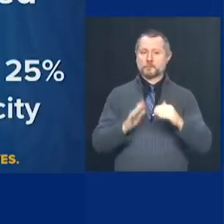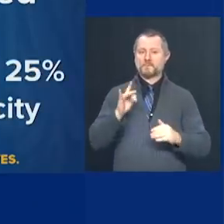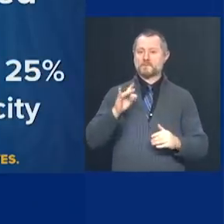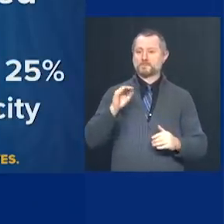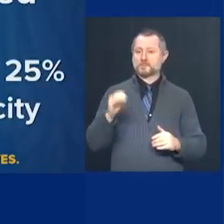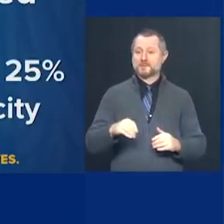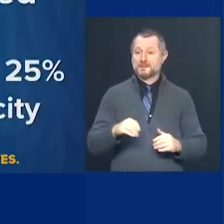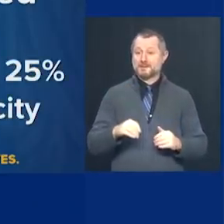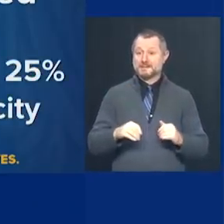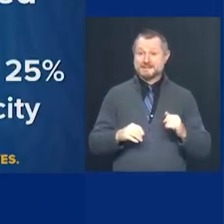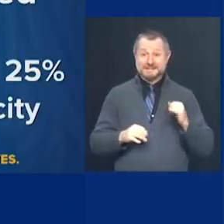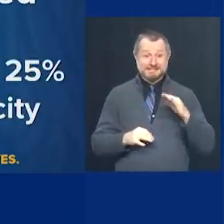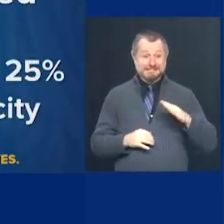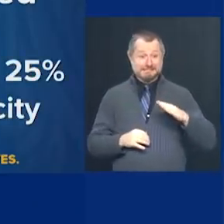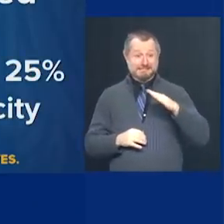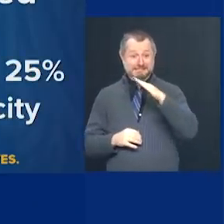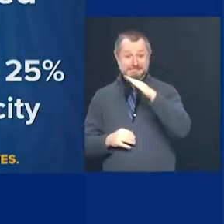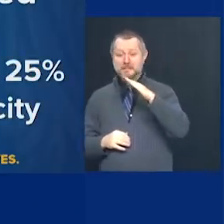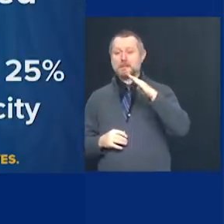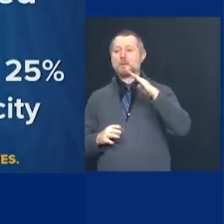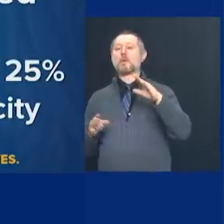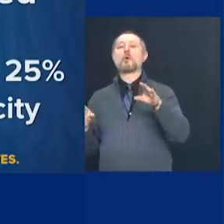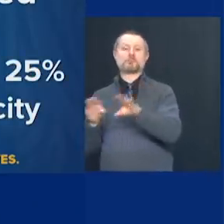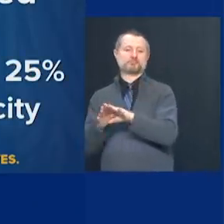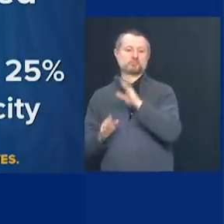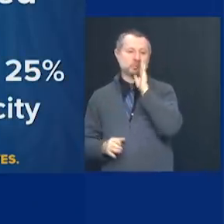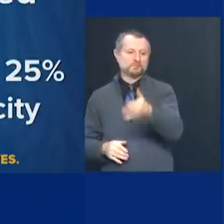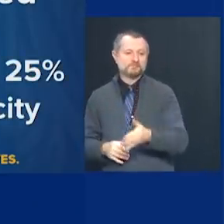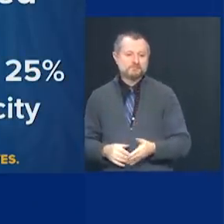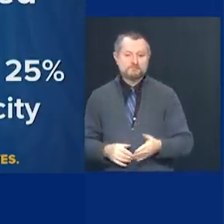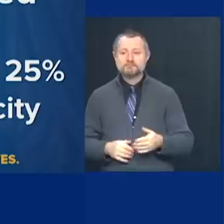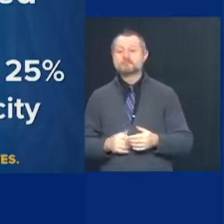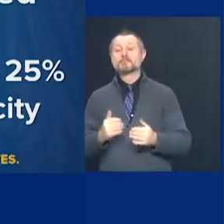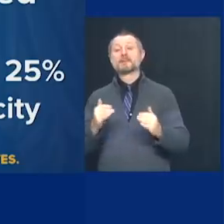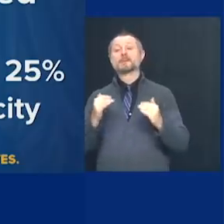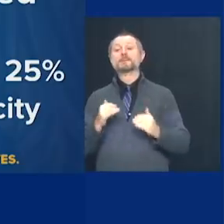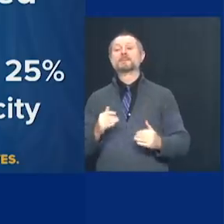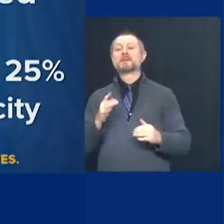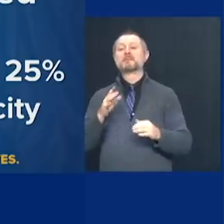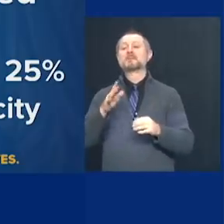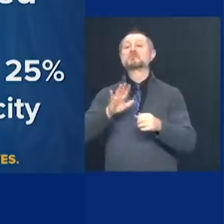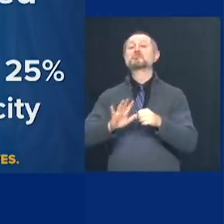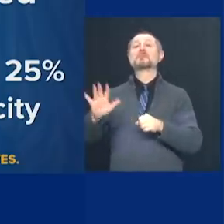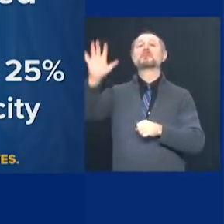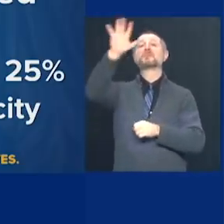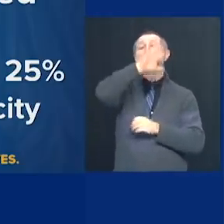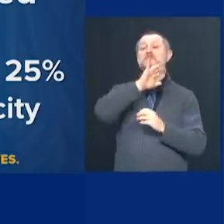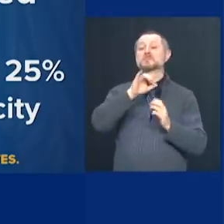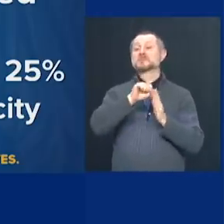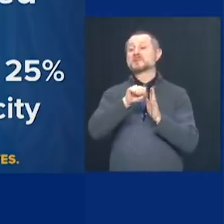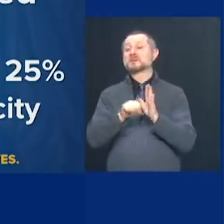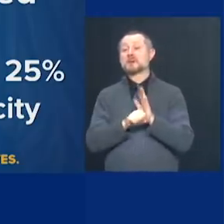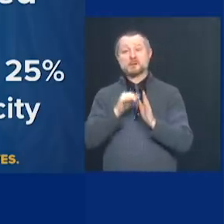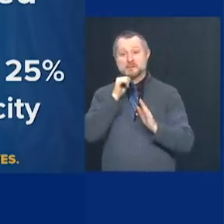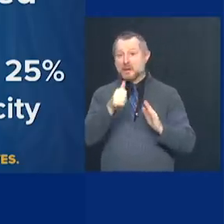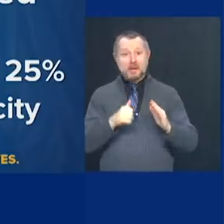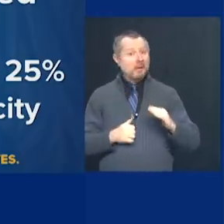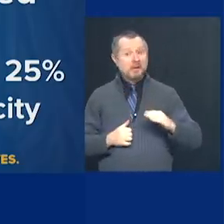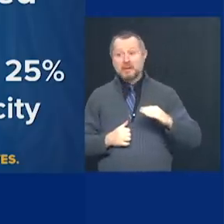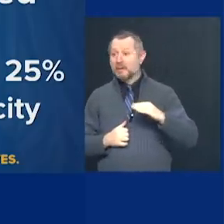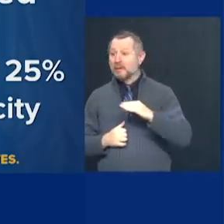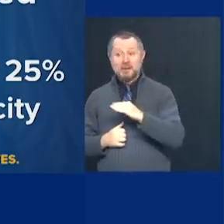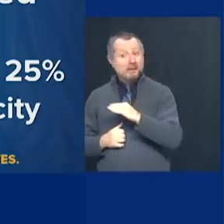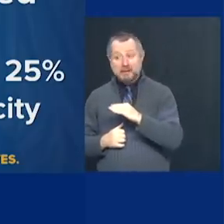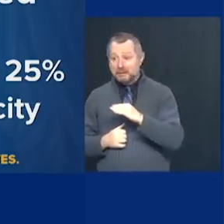state, any region where the hospitalization rate doesn't stabilize doesn't They're now at 50% capacity indoor